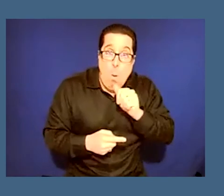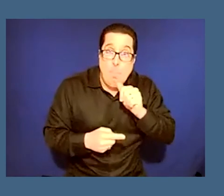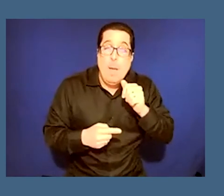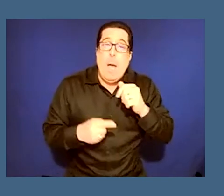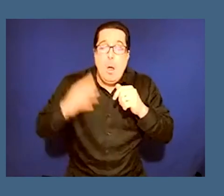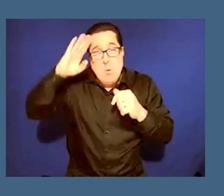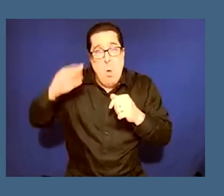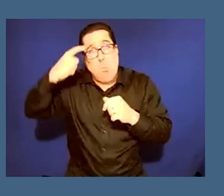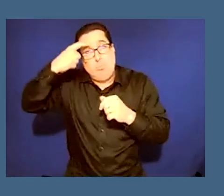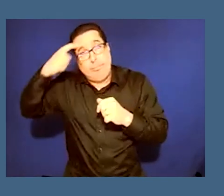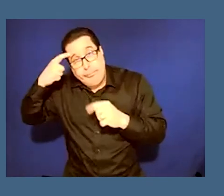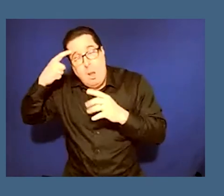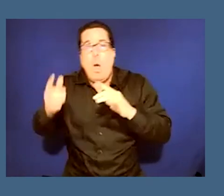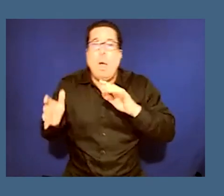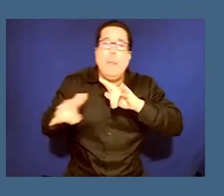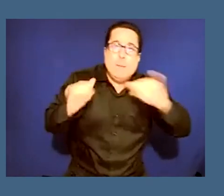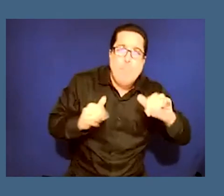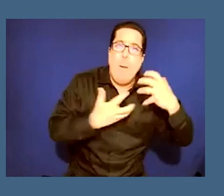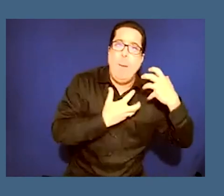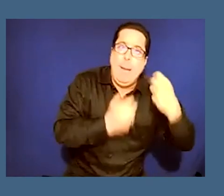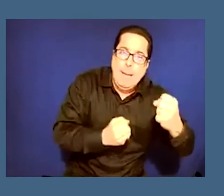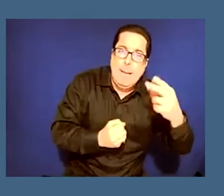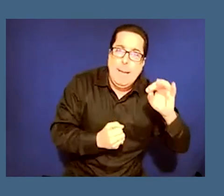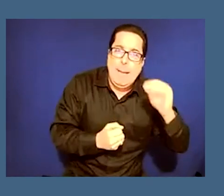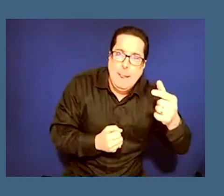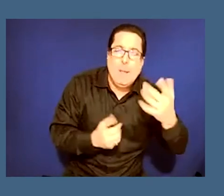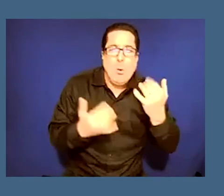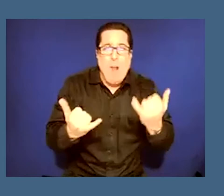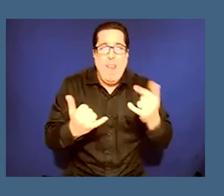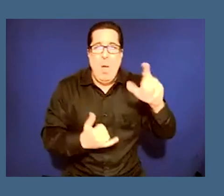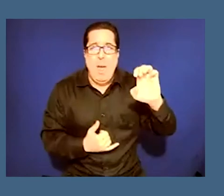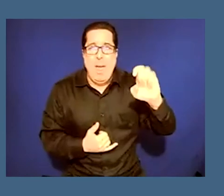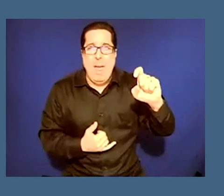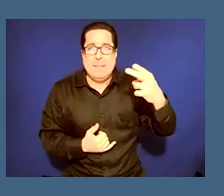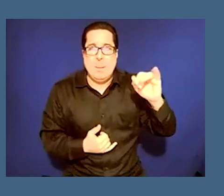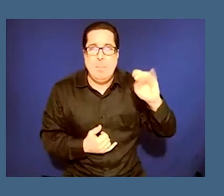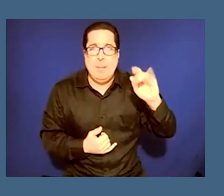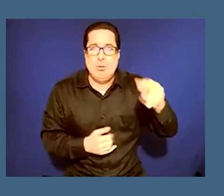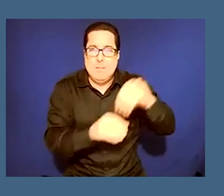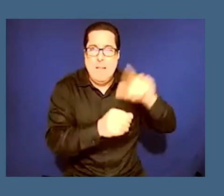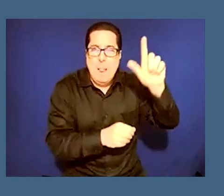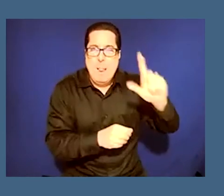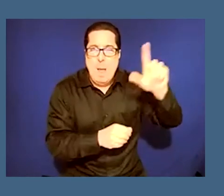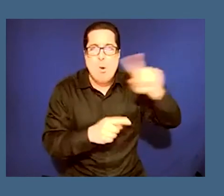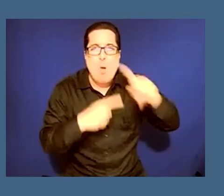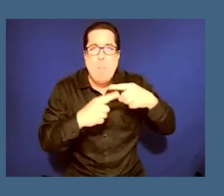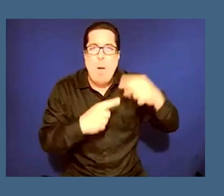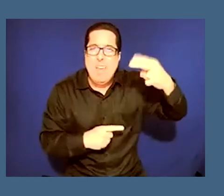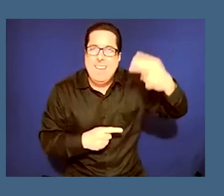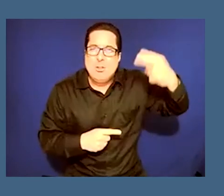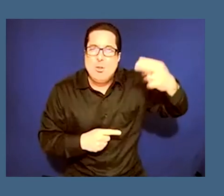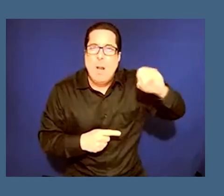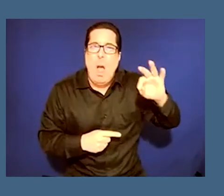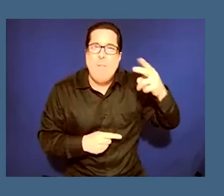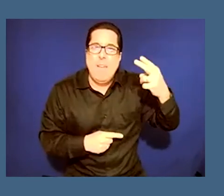healing stories we just have in hartford right now an exhibition at the library about the history of hip-hop in hartford